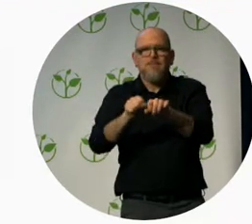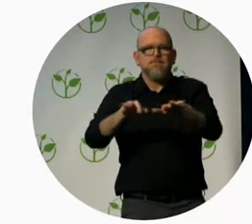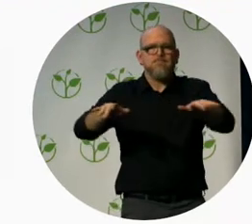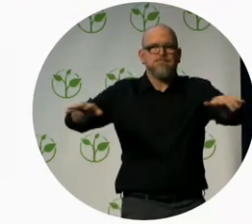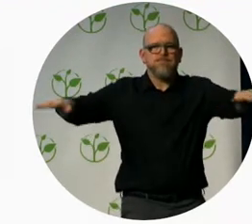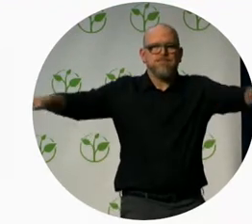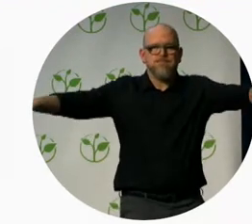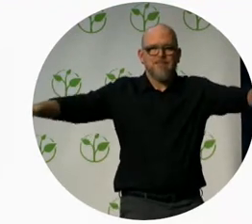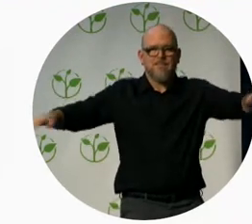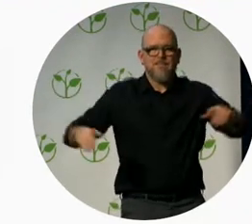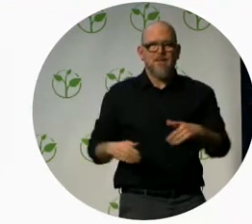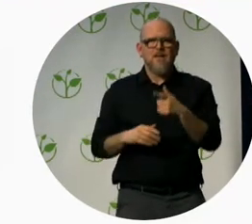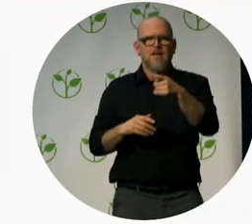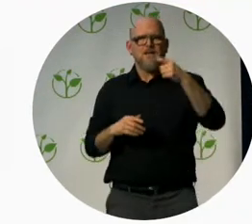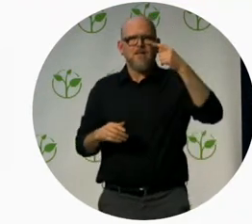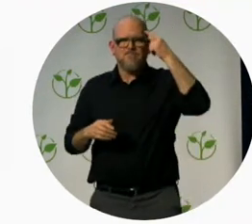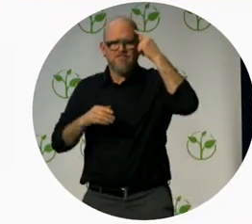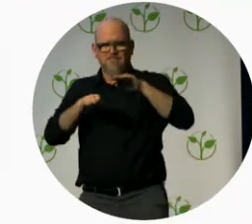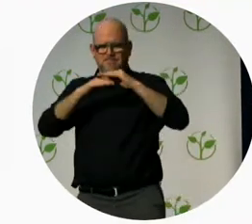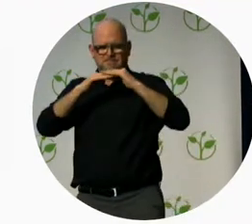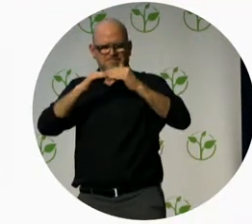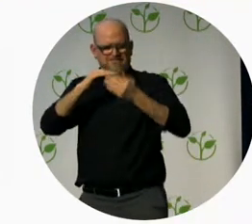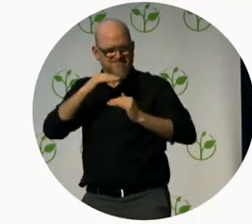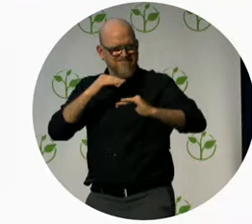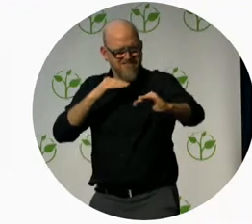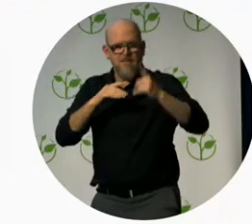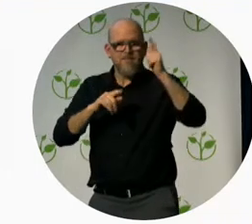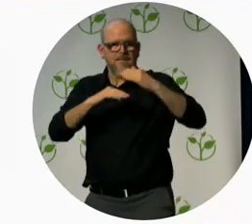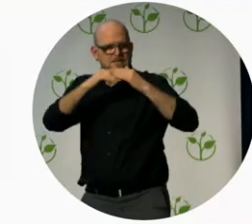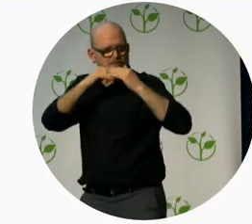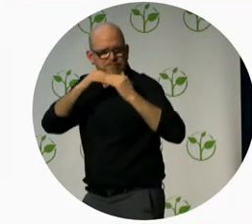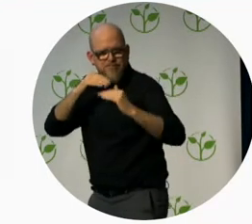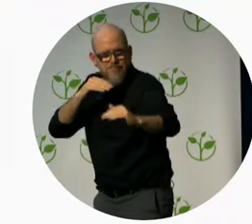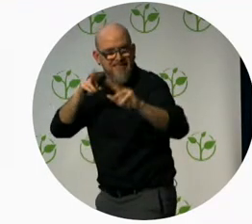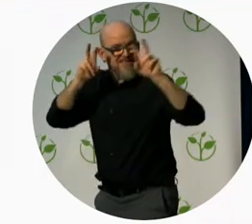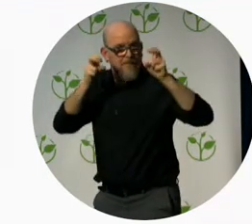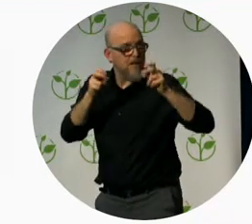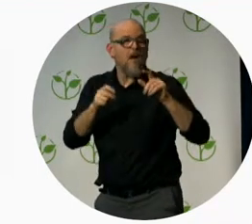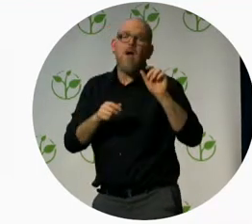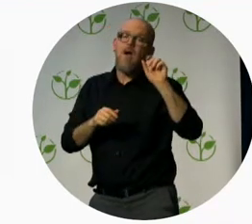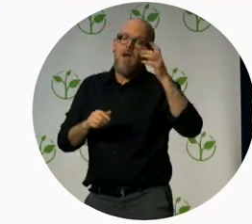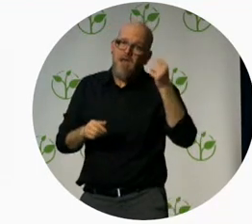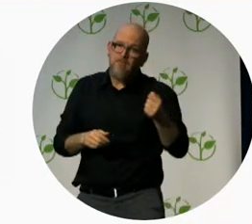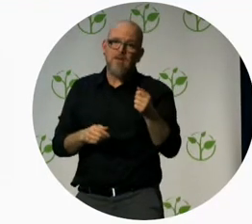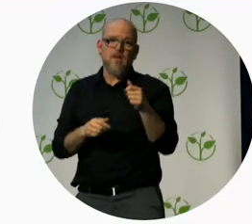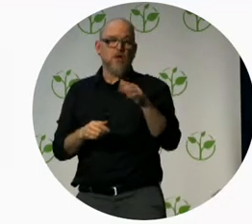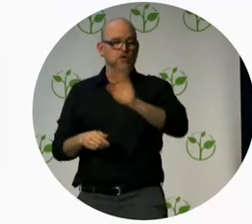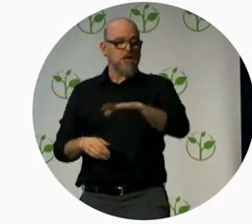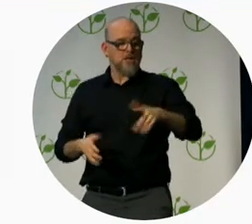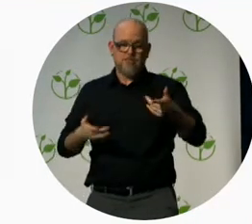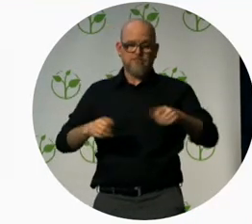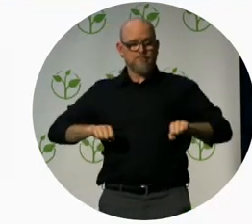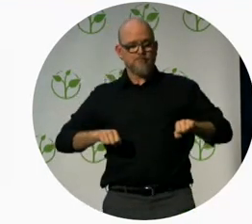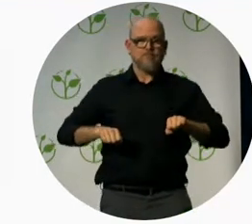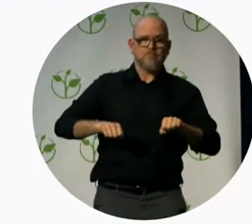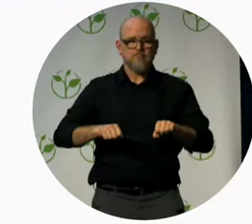aims to do the same thing in the classroom and in the workplace. When we started our workplace initiative, we thought